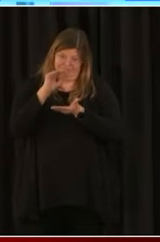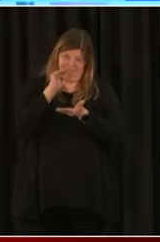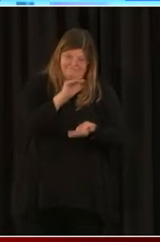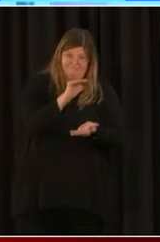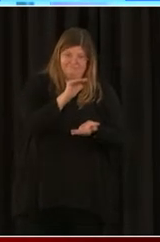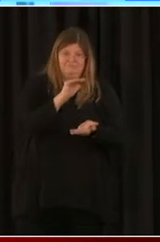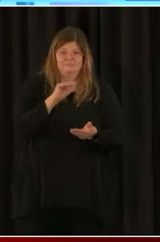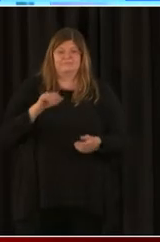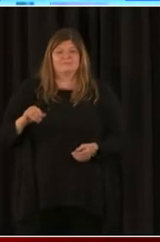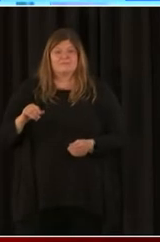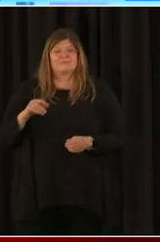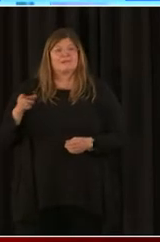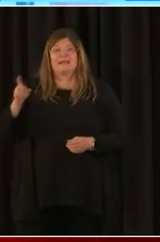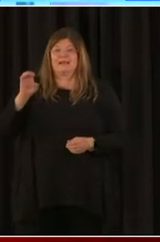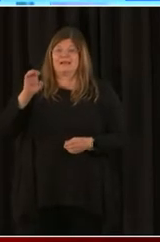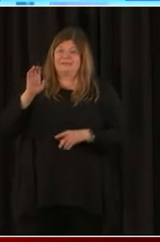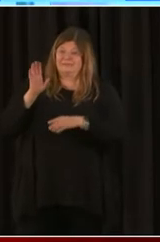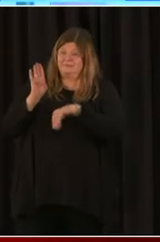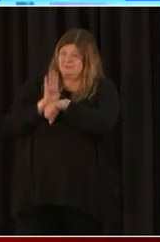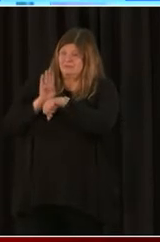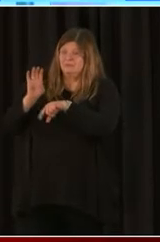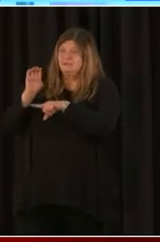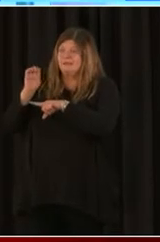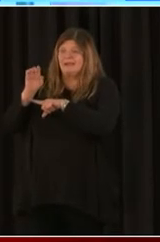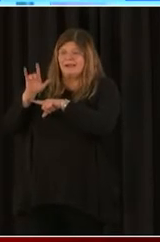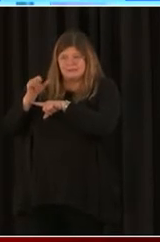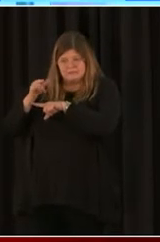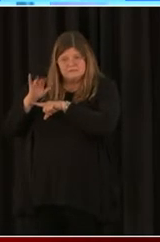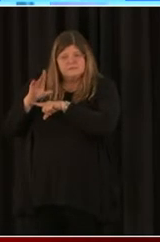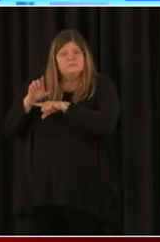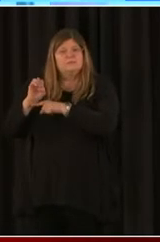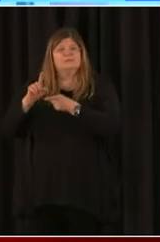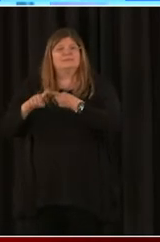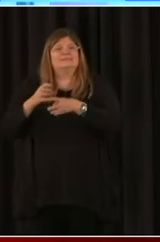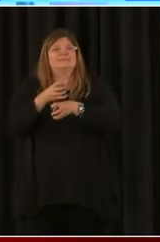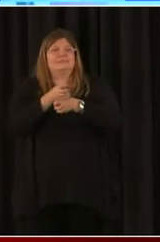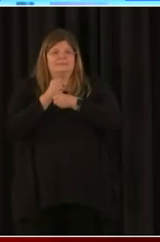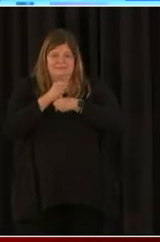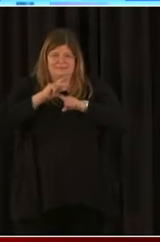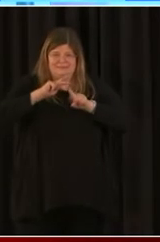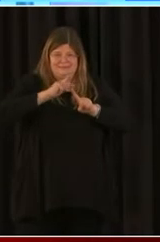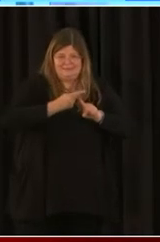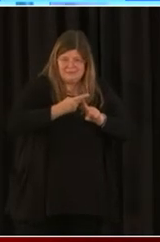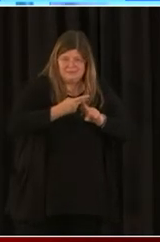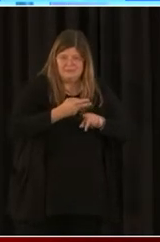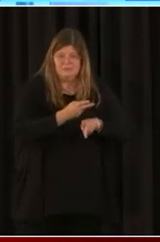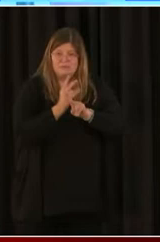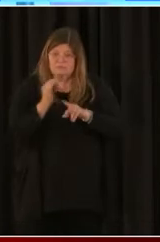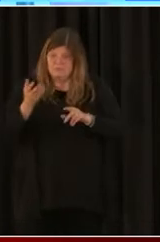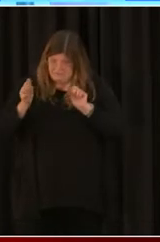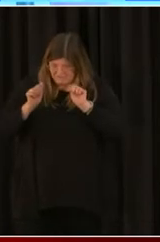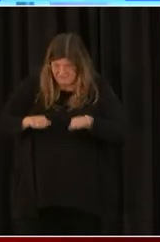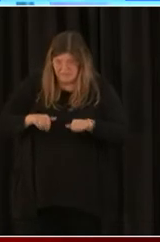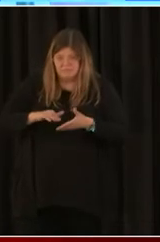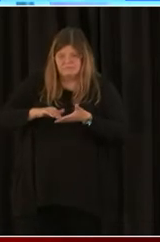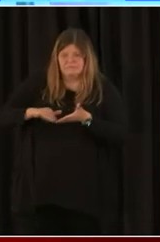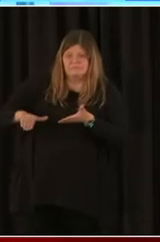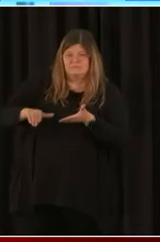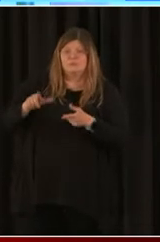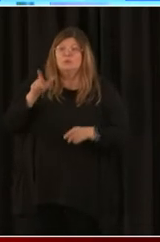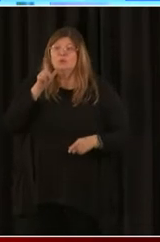forgivable loan if they, one, only employ 300 employees or less.